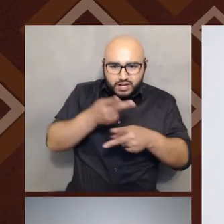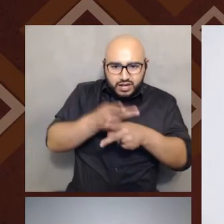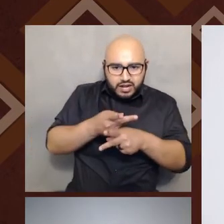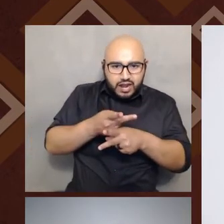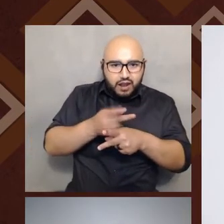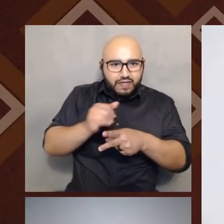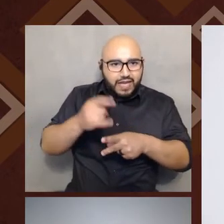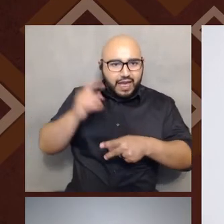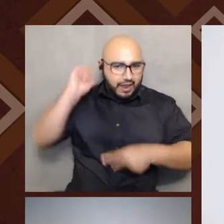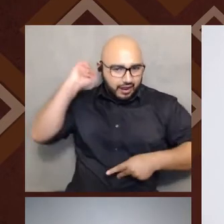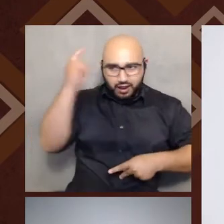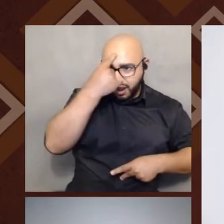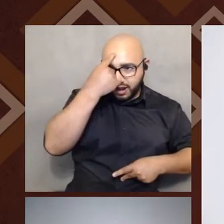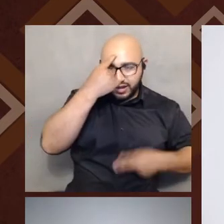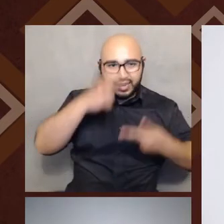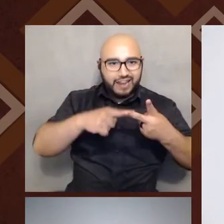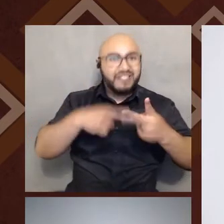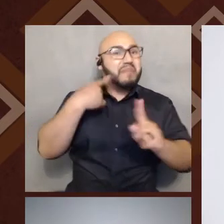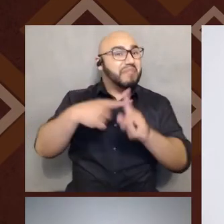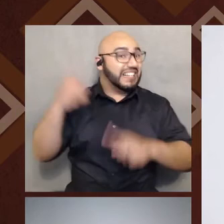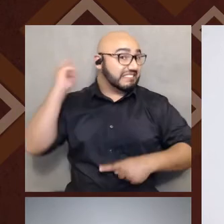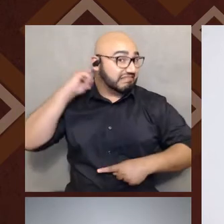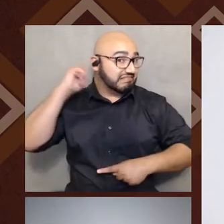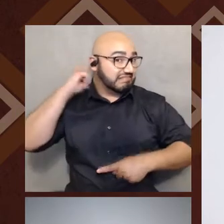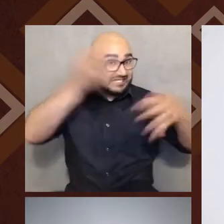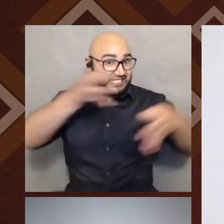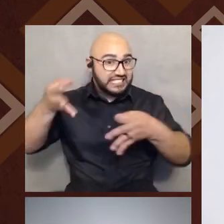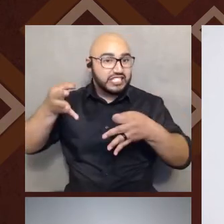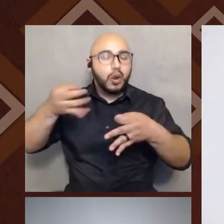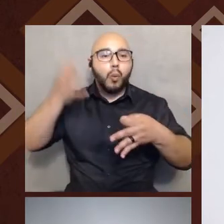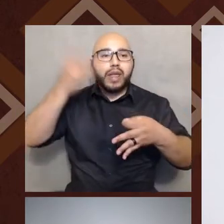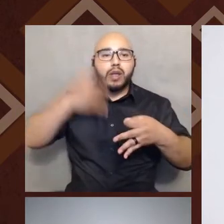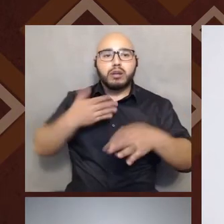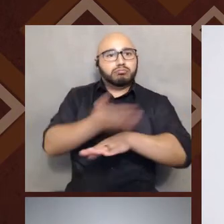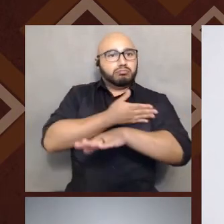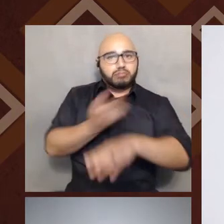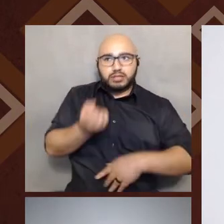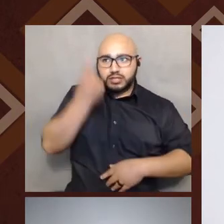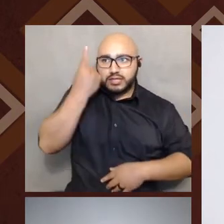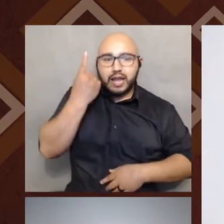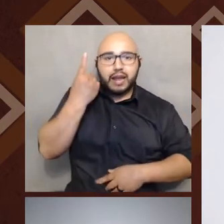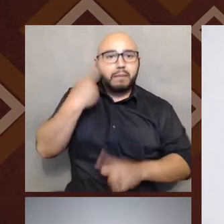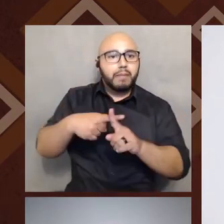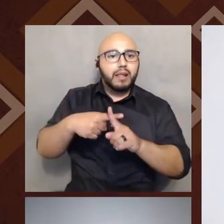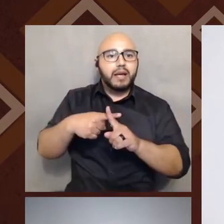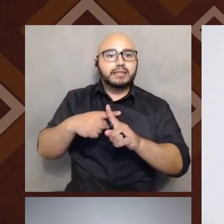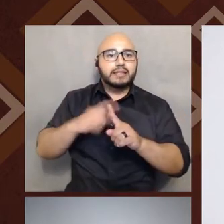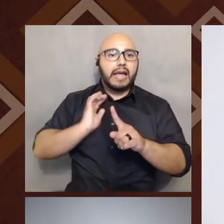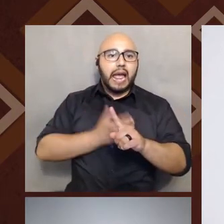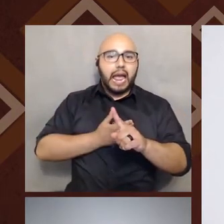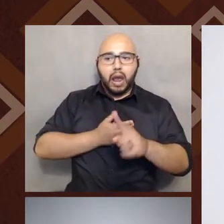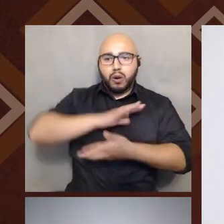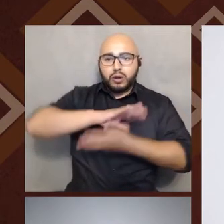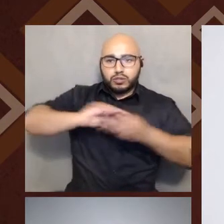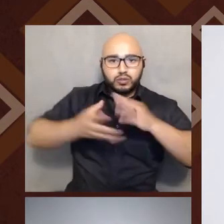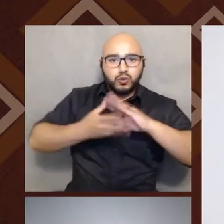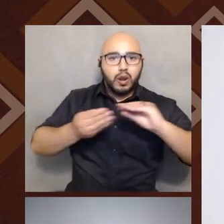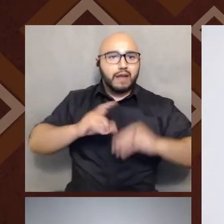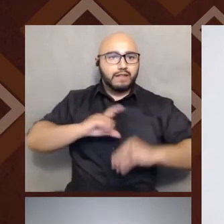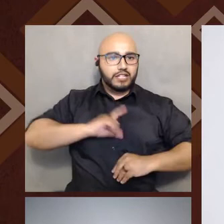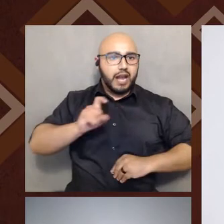and subconscious decisions so that we can better understand and articulate the stories and narratives of Chicanx communities.